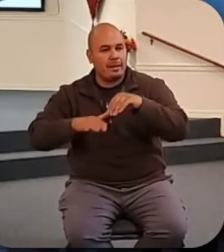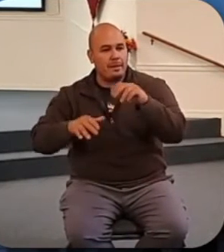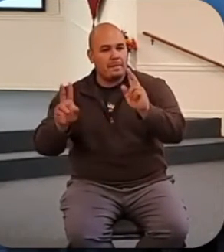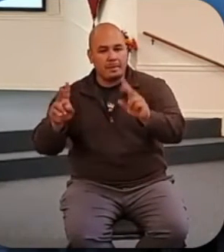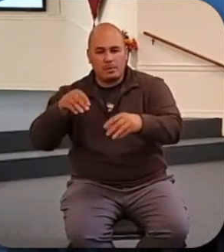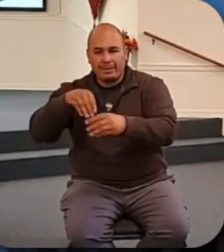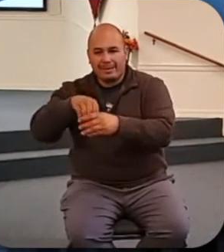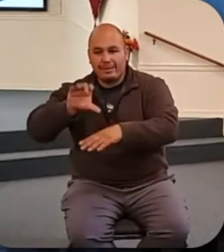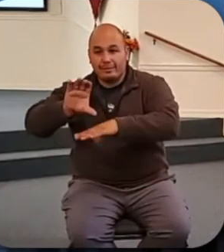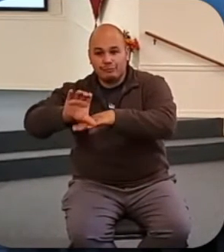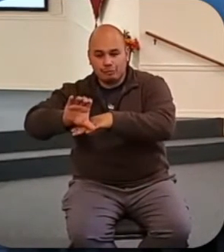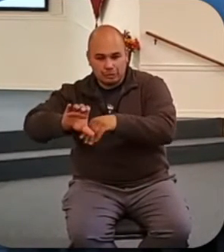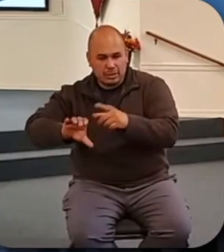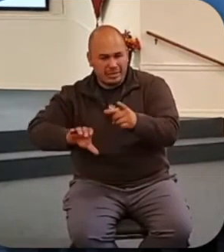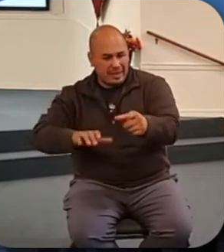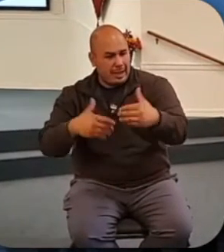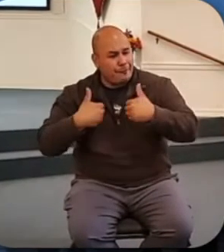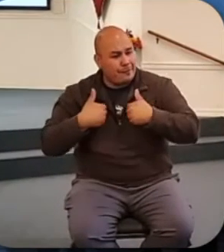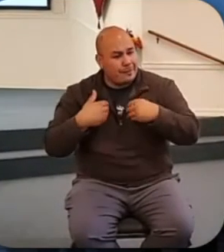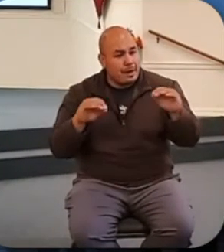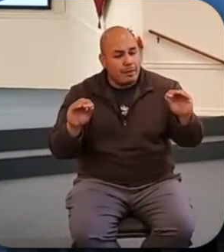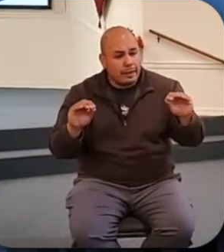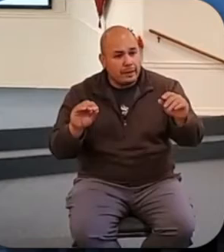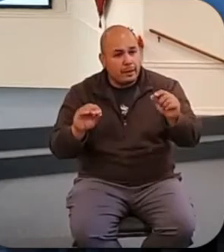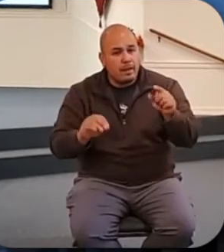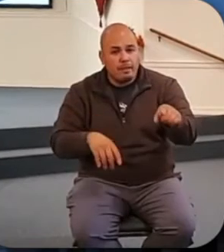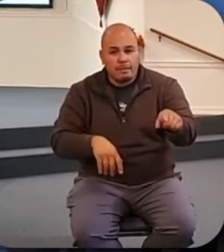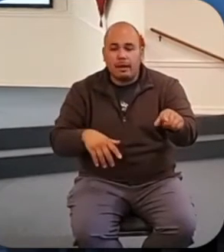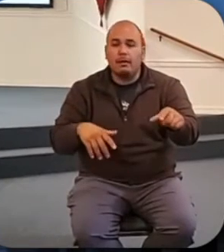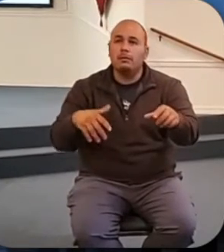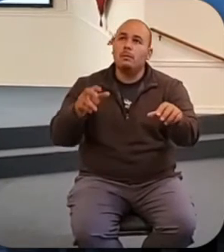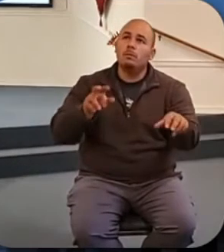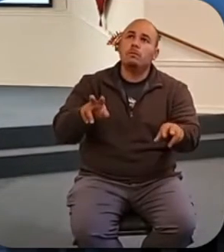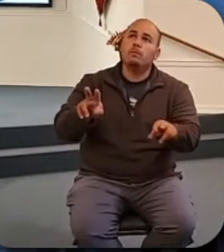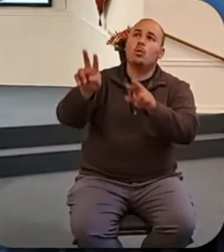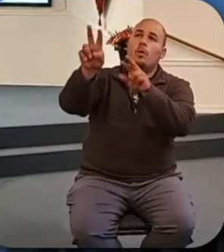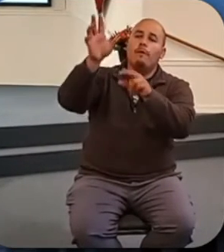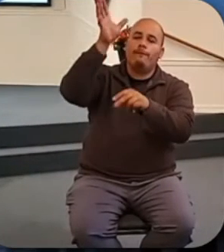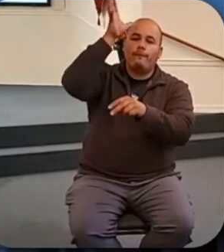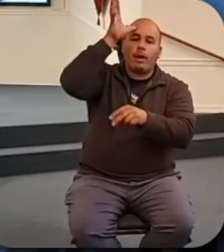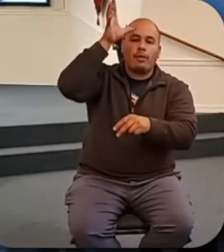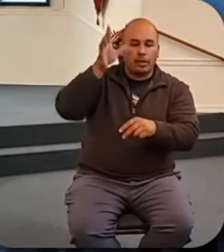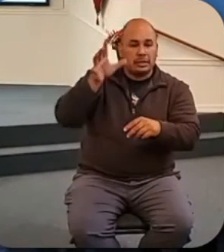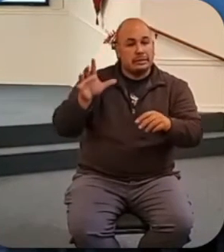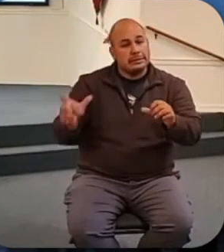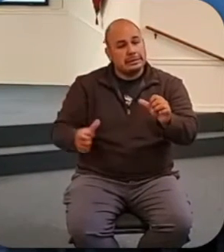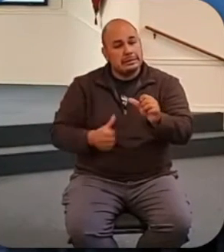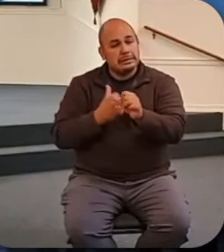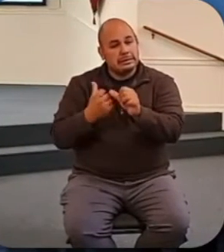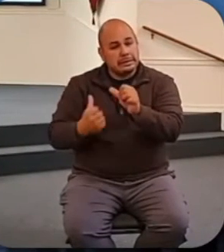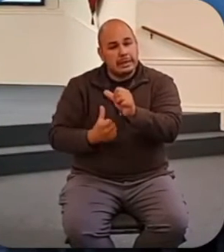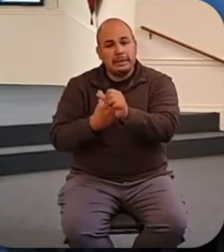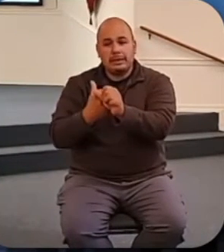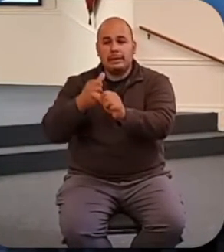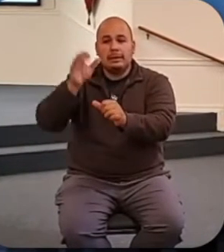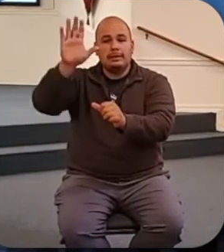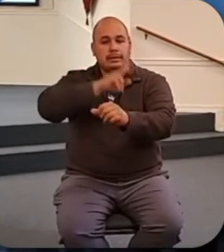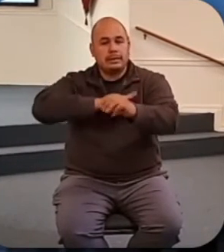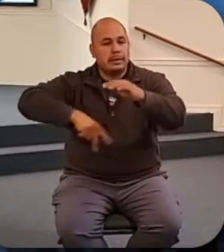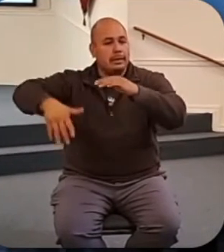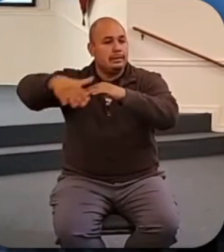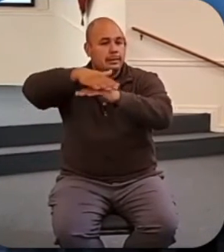almost nothing and yet have their eyes fixed on our good father and who are therefore seeking and running after the things of his kingdom